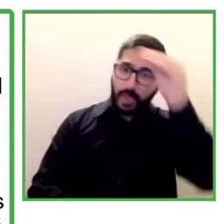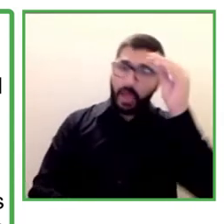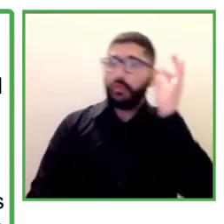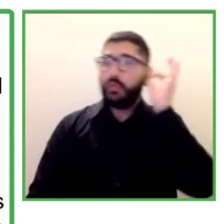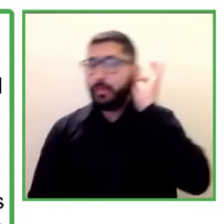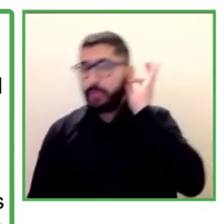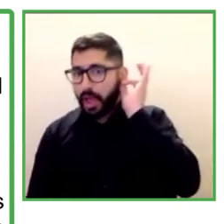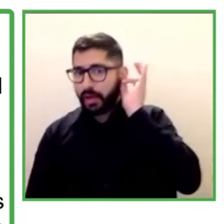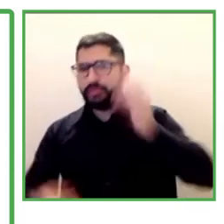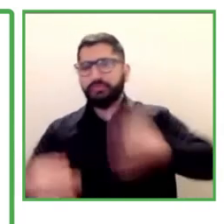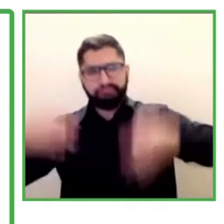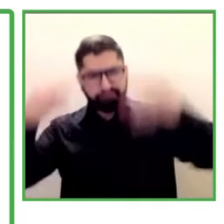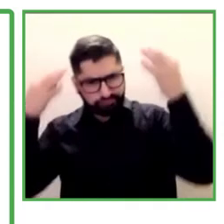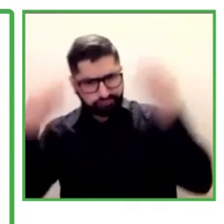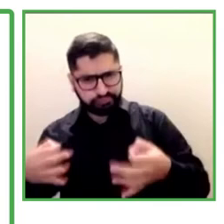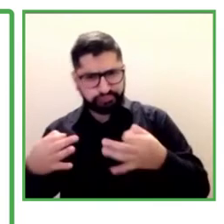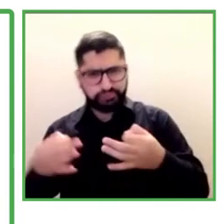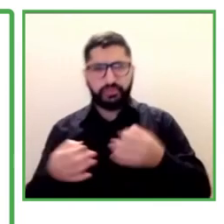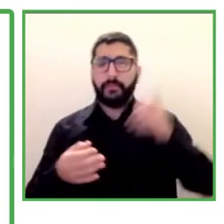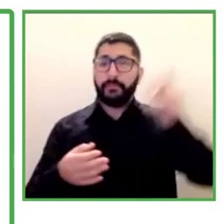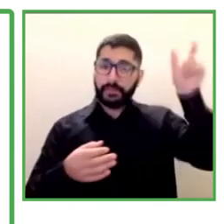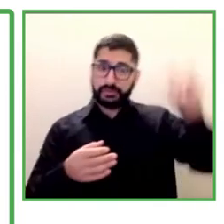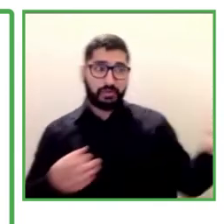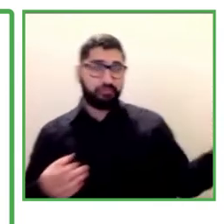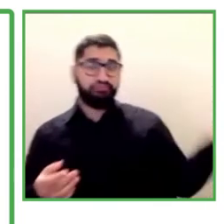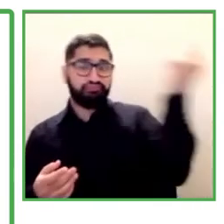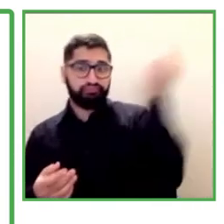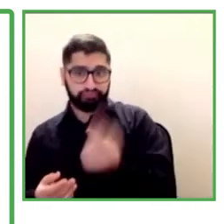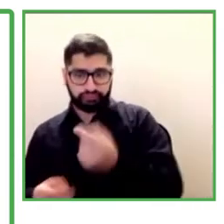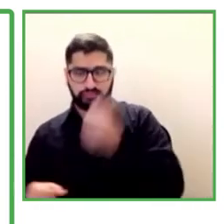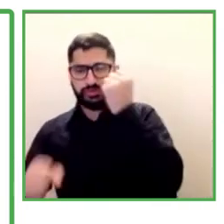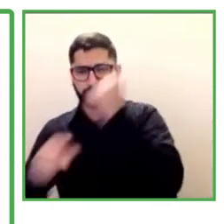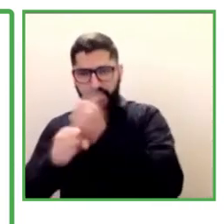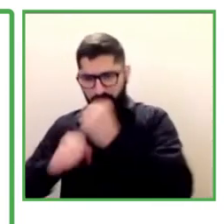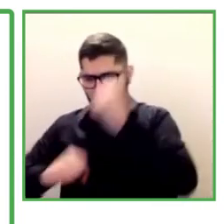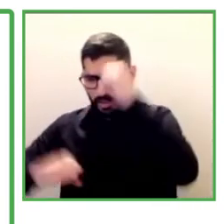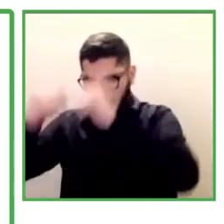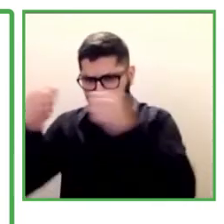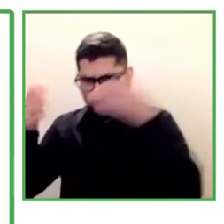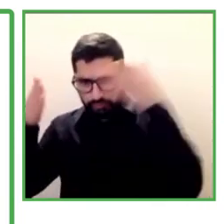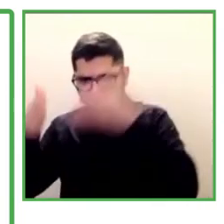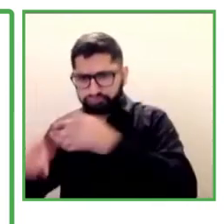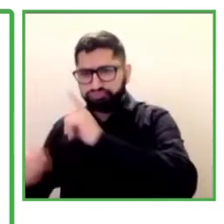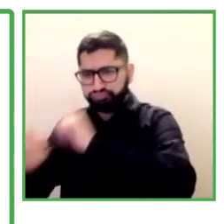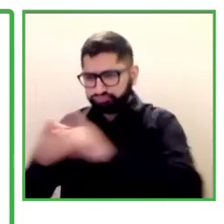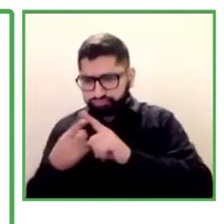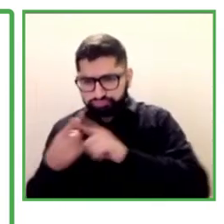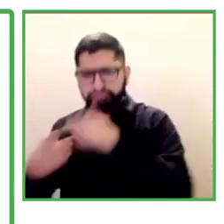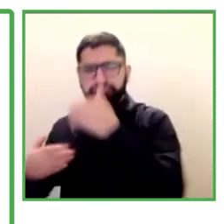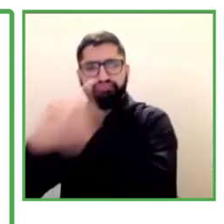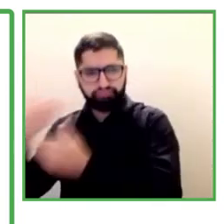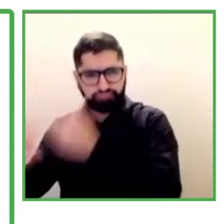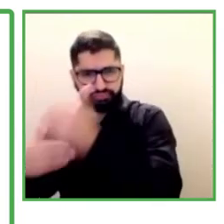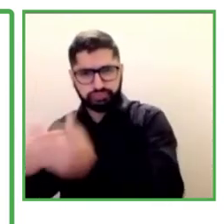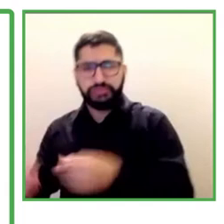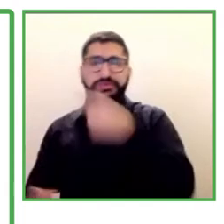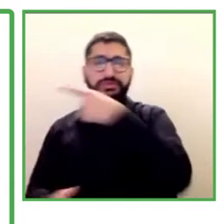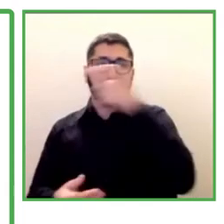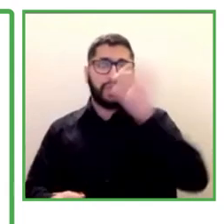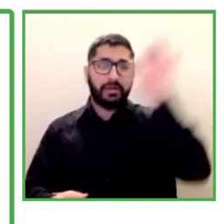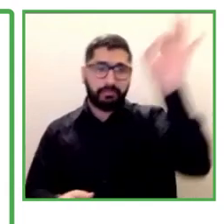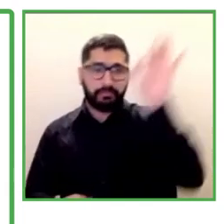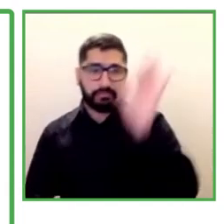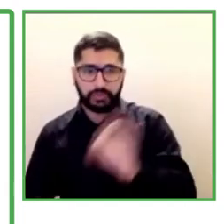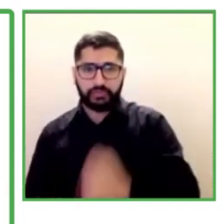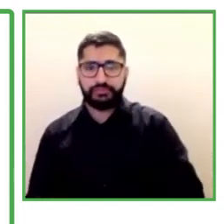that they can go back to participation, social and work participation. We have